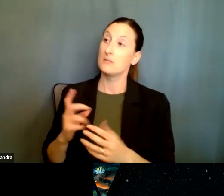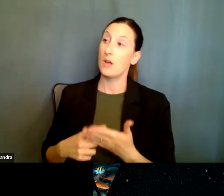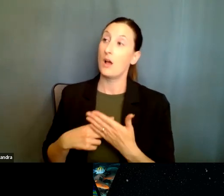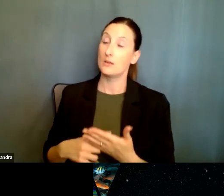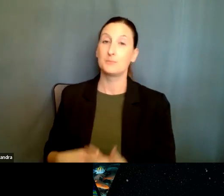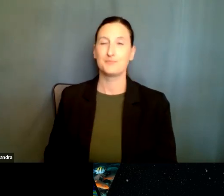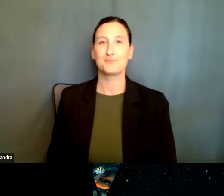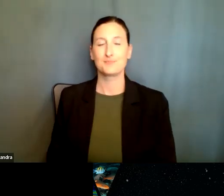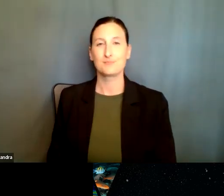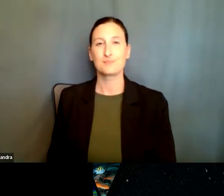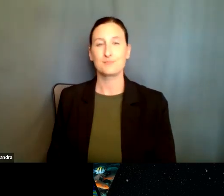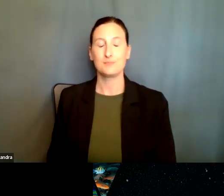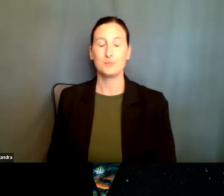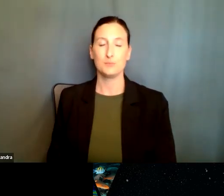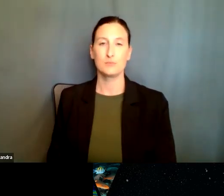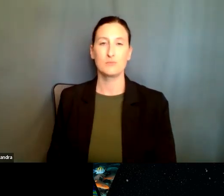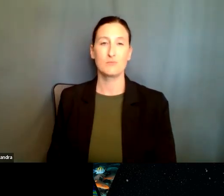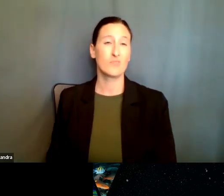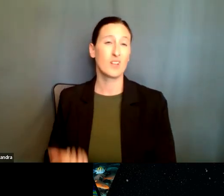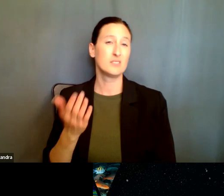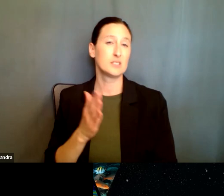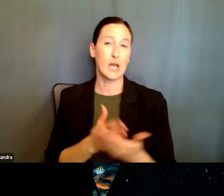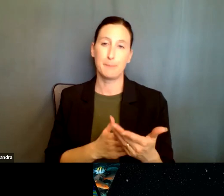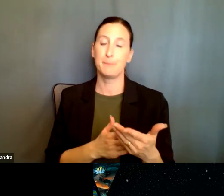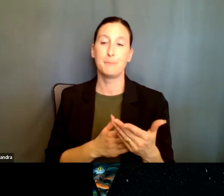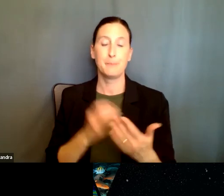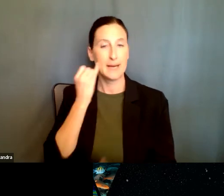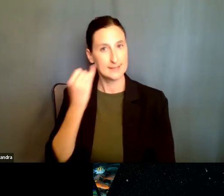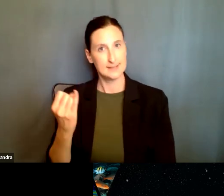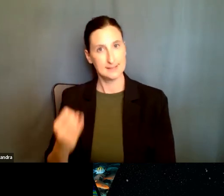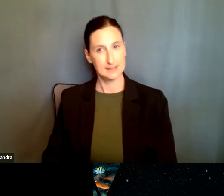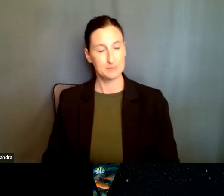potential, you know, partnership. So those are some, some, some ideas.